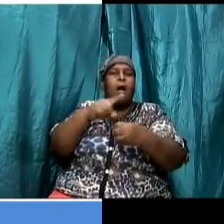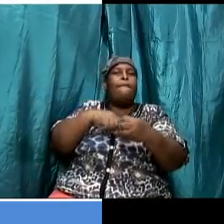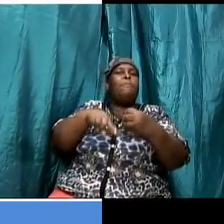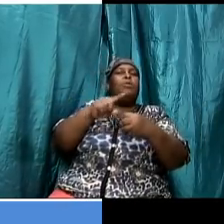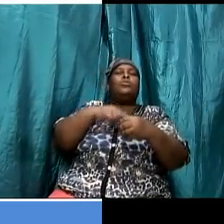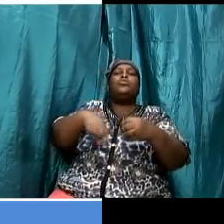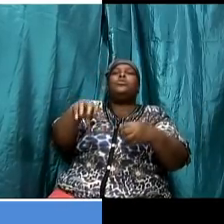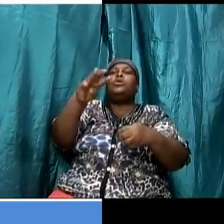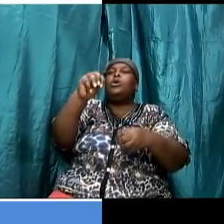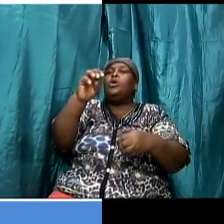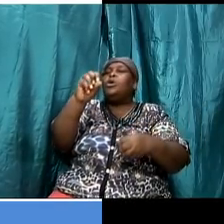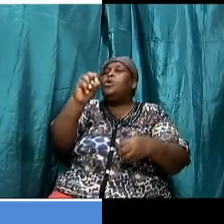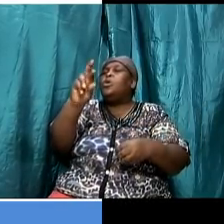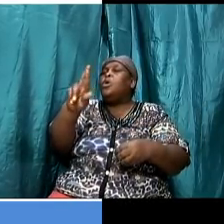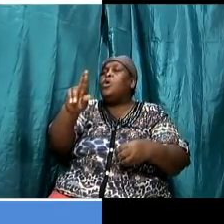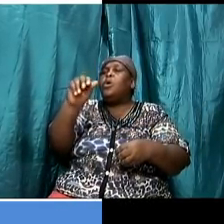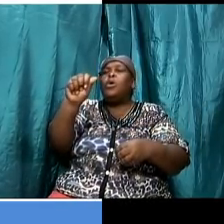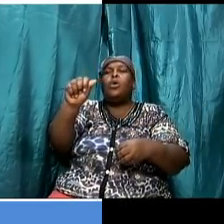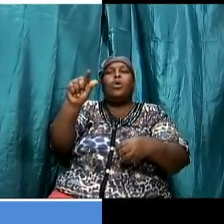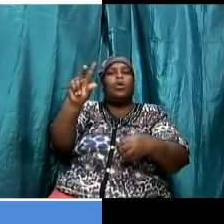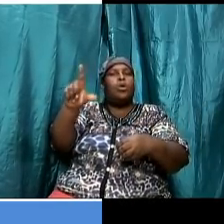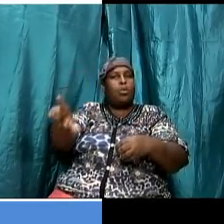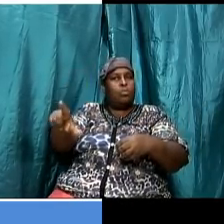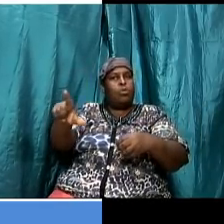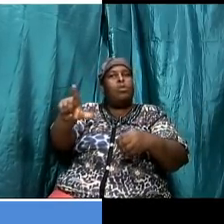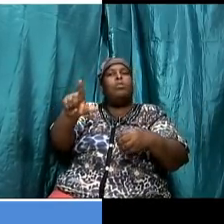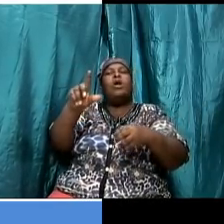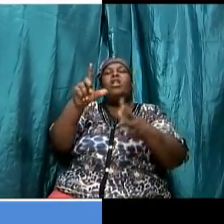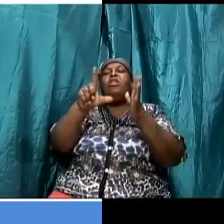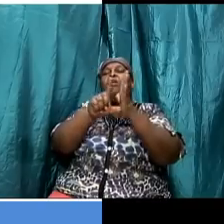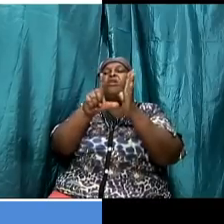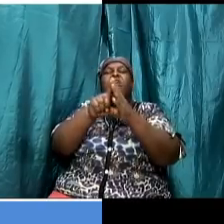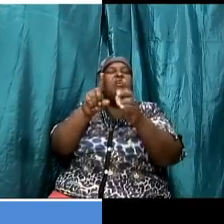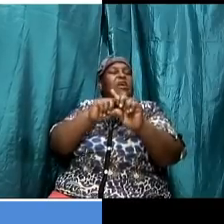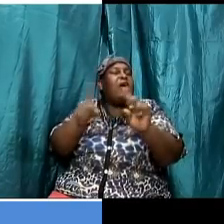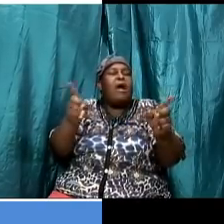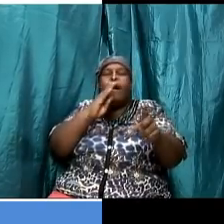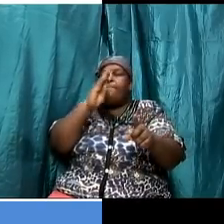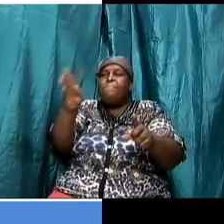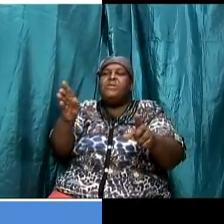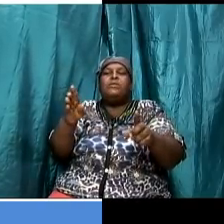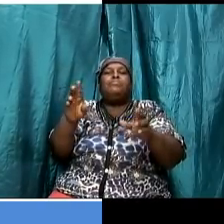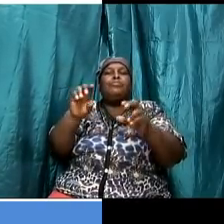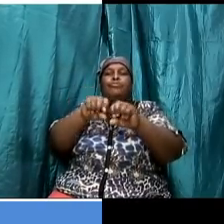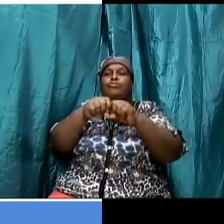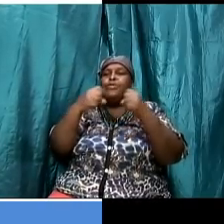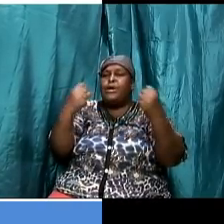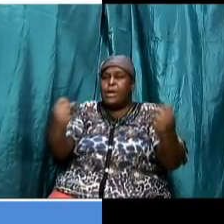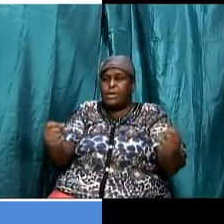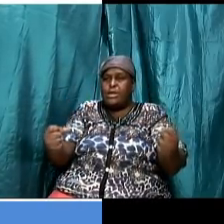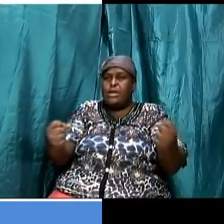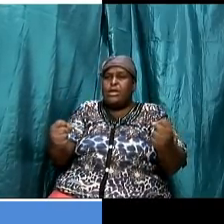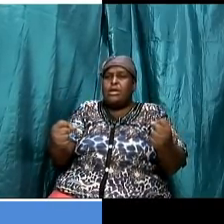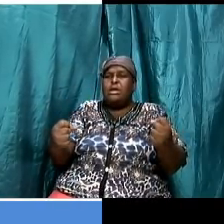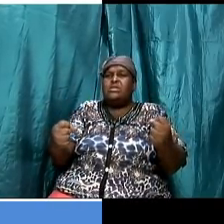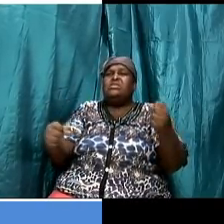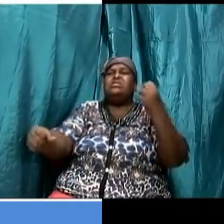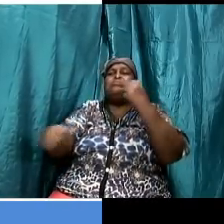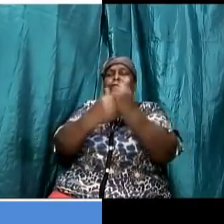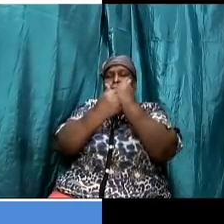laws can be broken cannot be broken because if you break the moral law is an attack on god